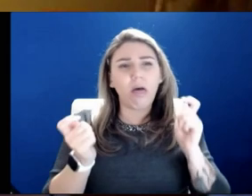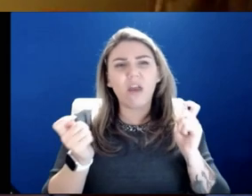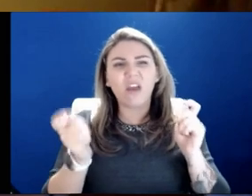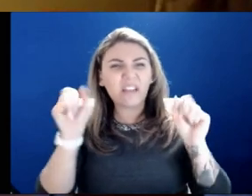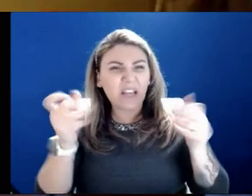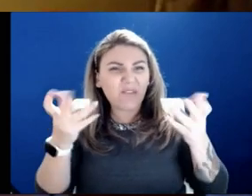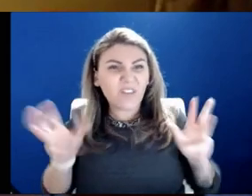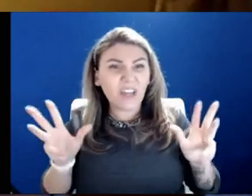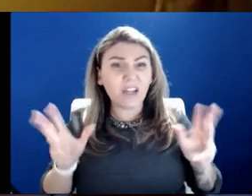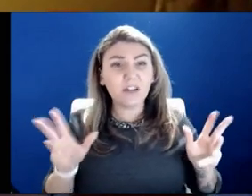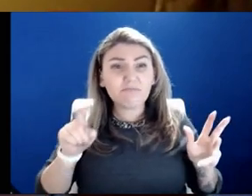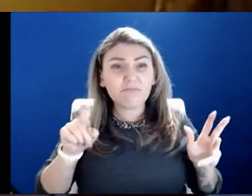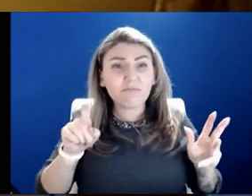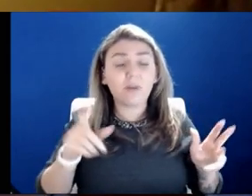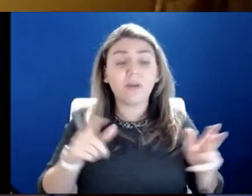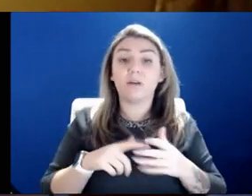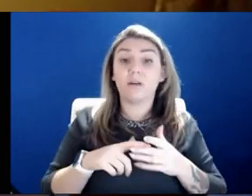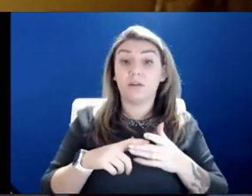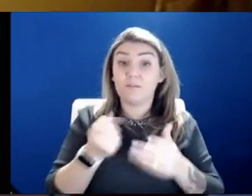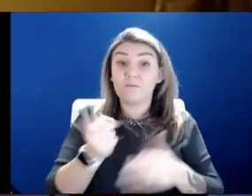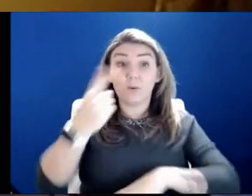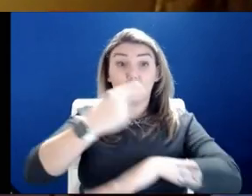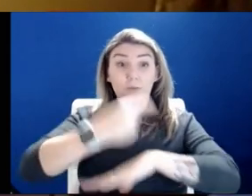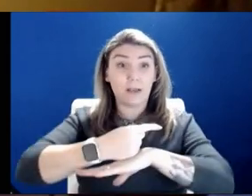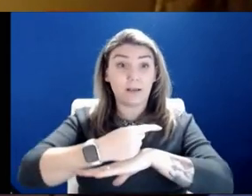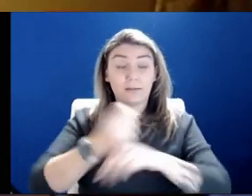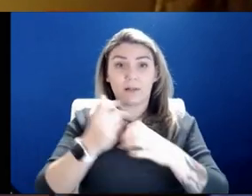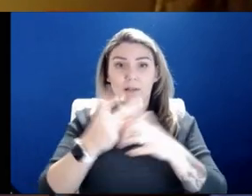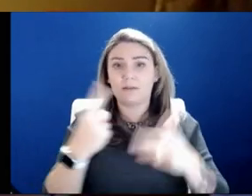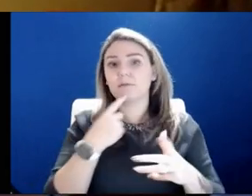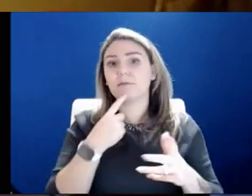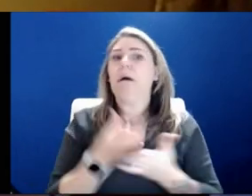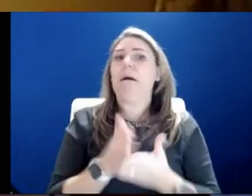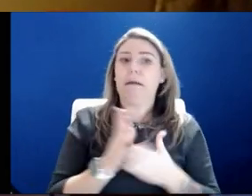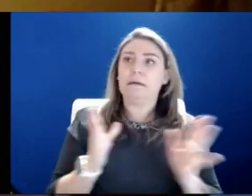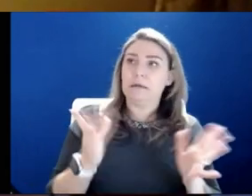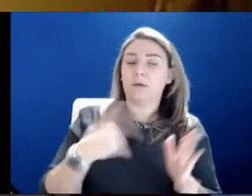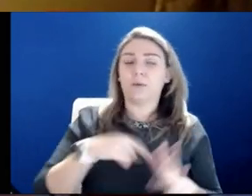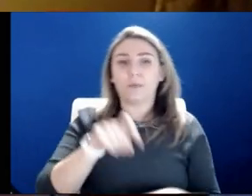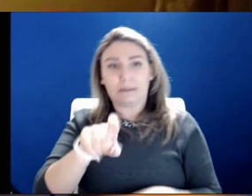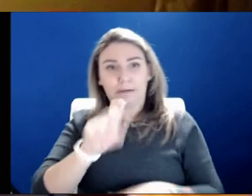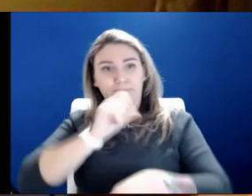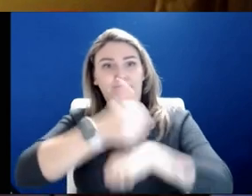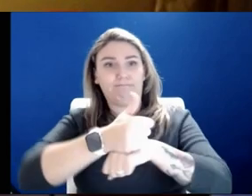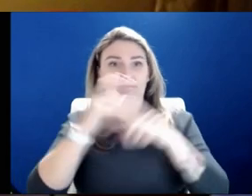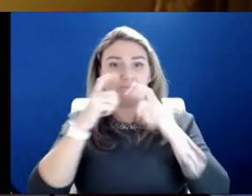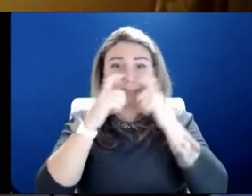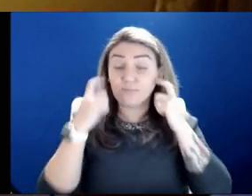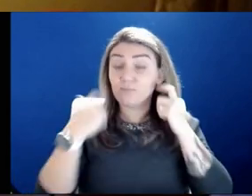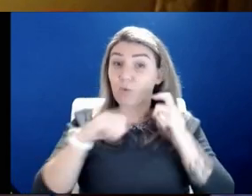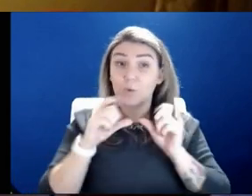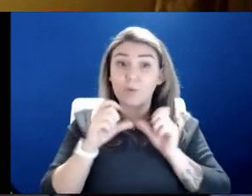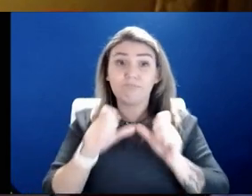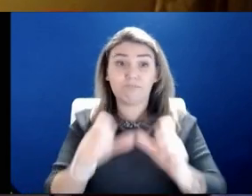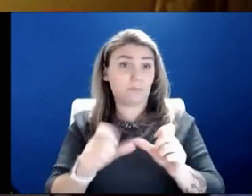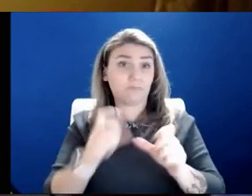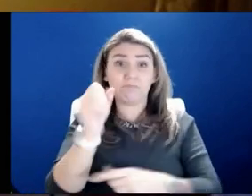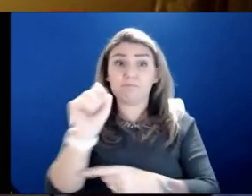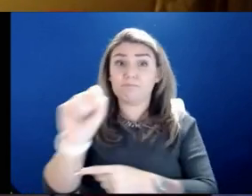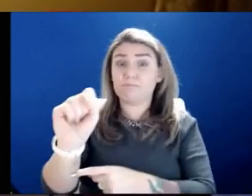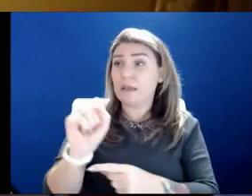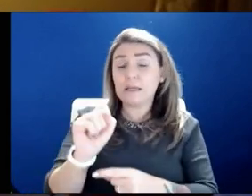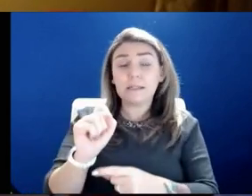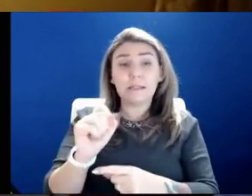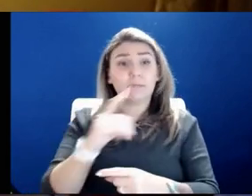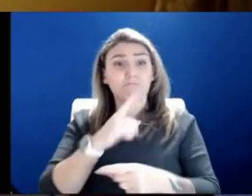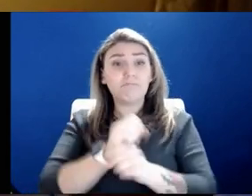it? And within days, a lot of them said, all right, we need this. And so that's why we'll continue to stand up and fight for our schools